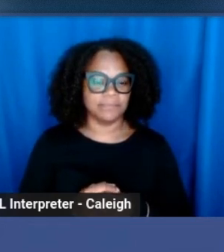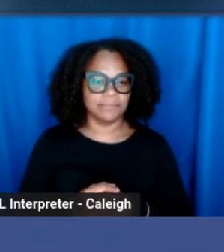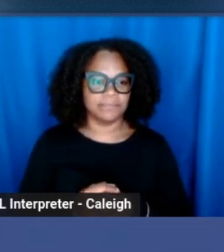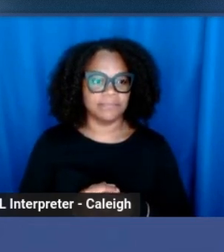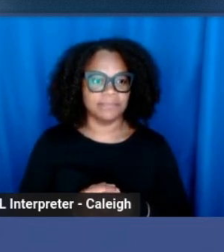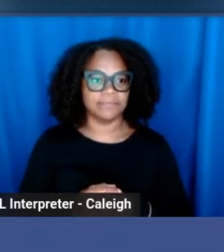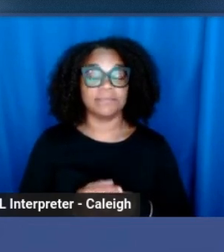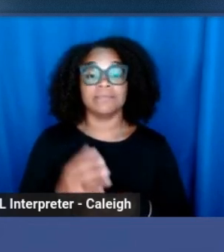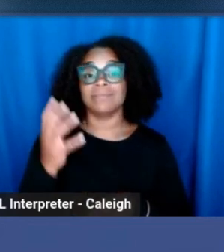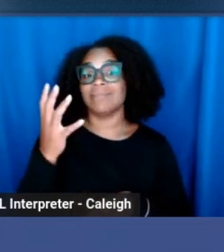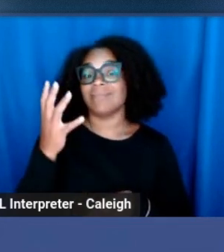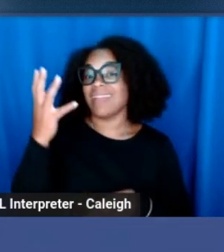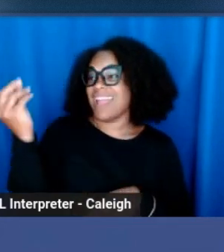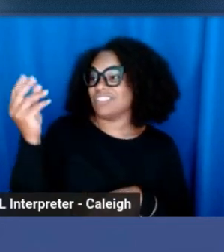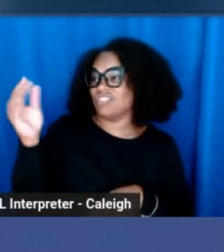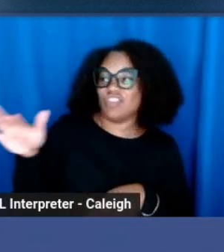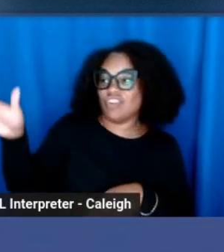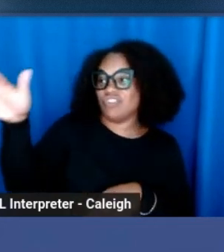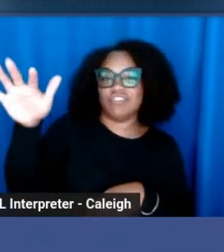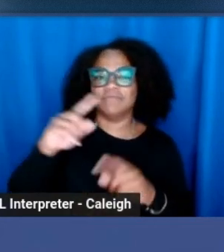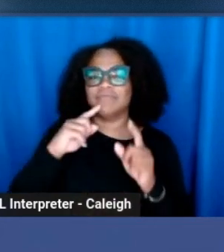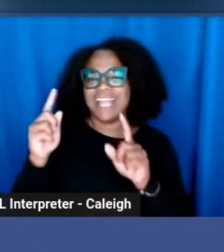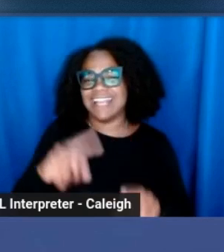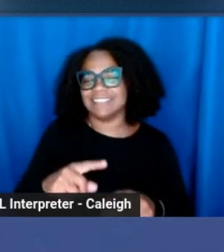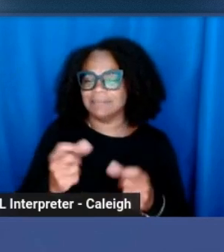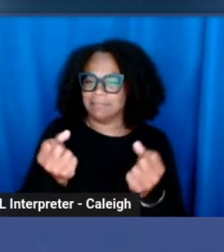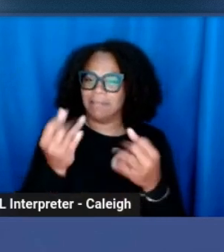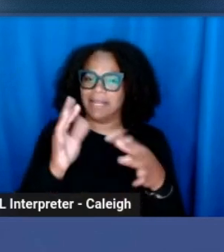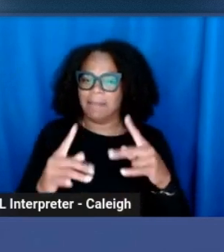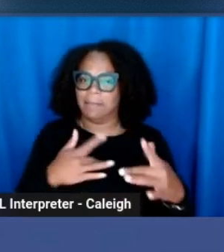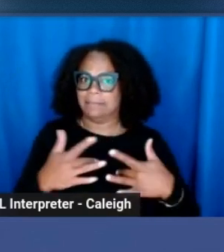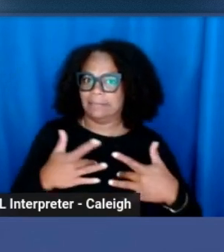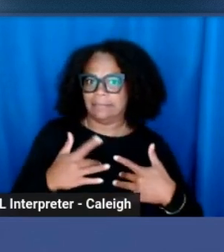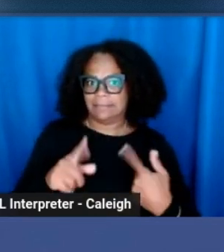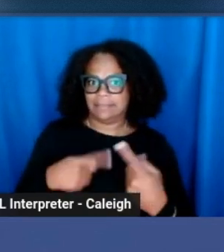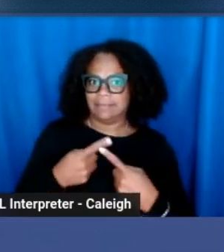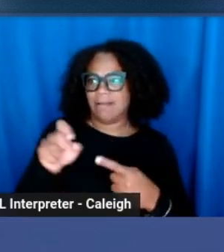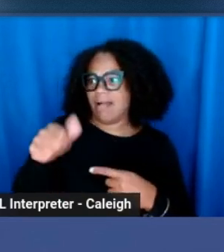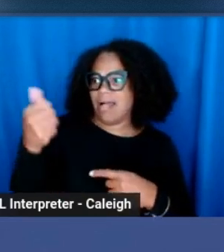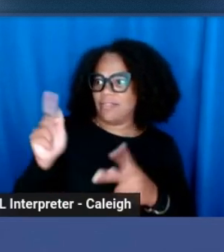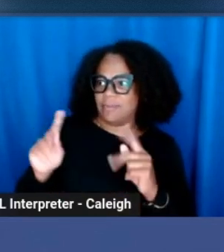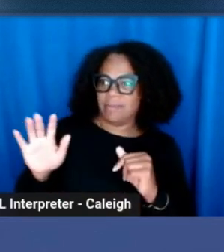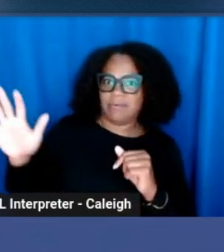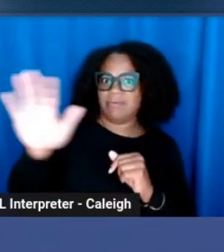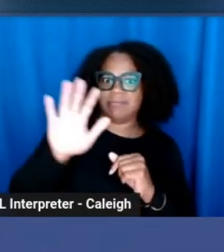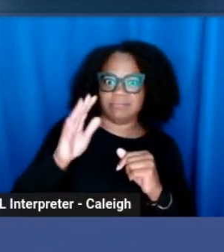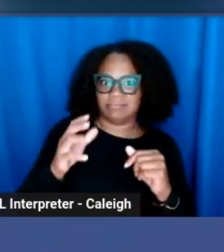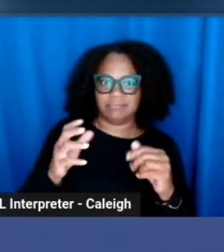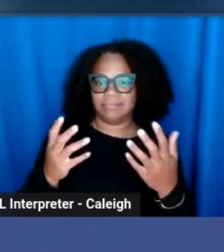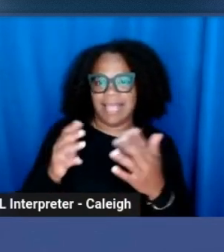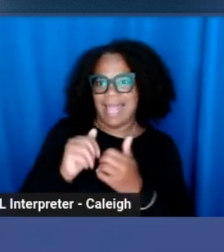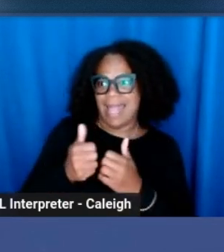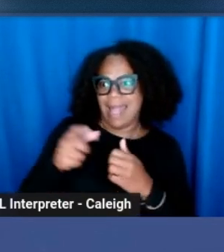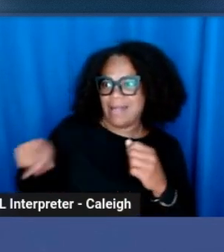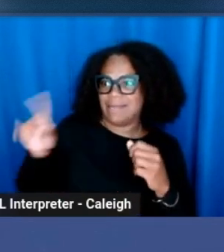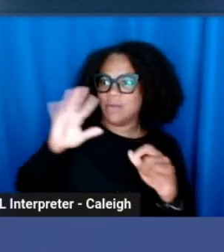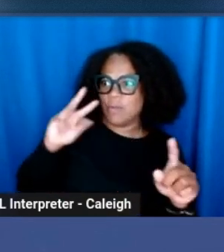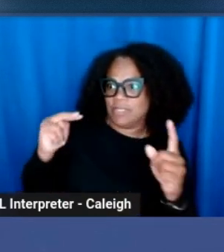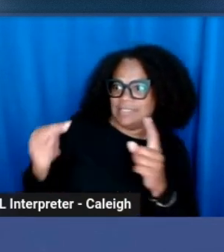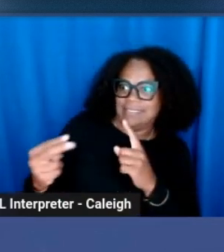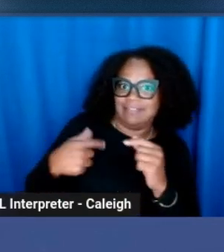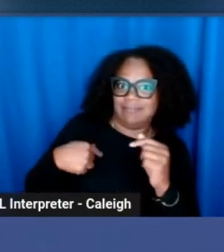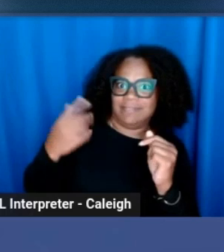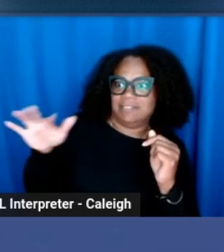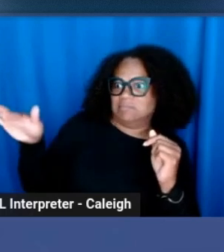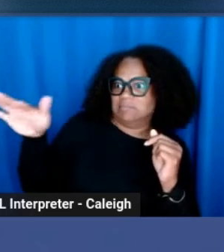Now external reactions are the big thing that a lot of people worry about. You worry, how am I going to be perceived in the world